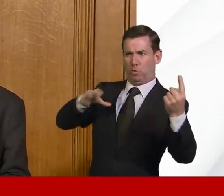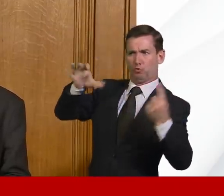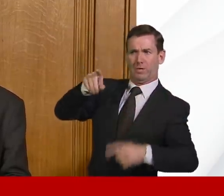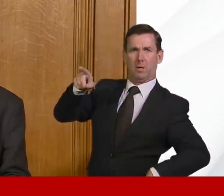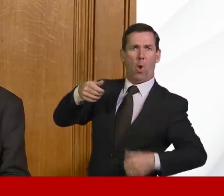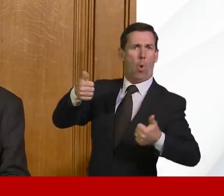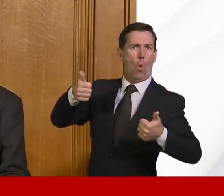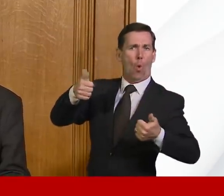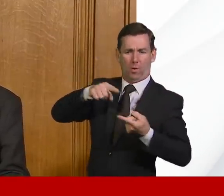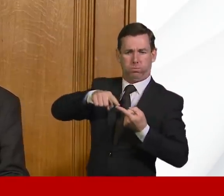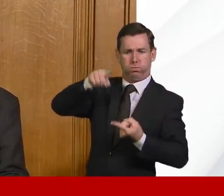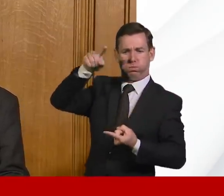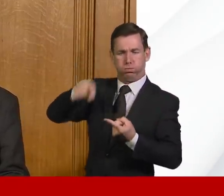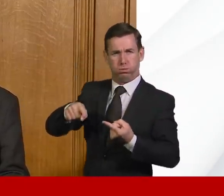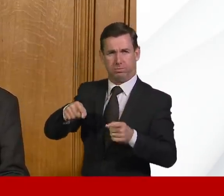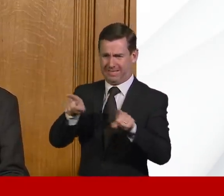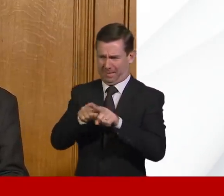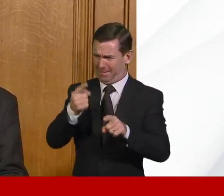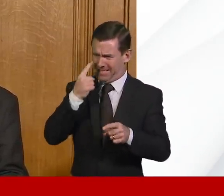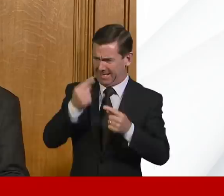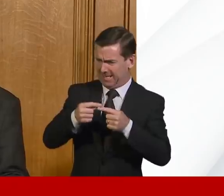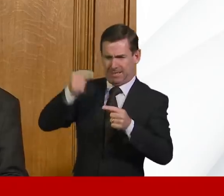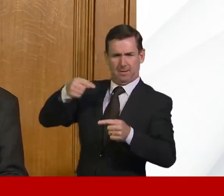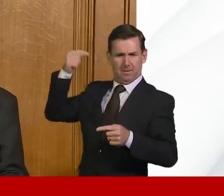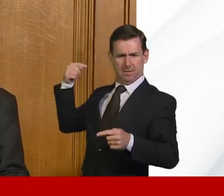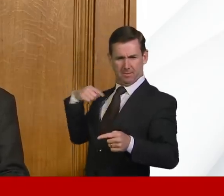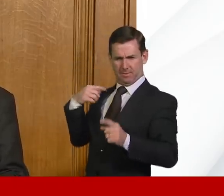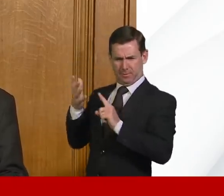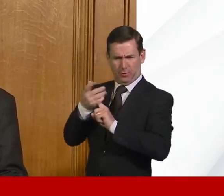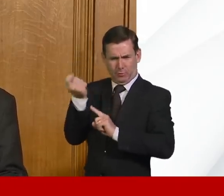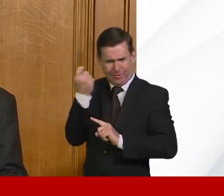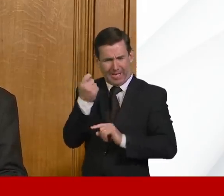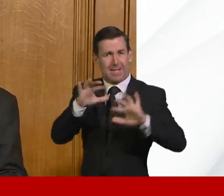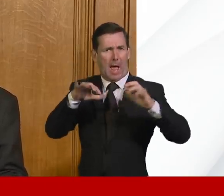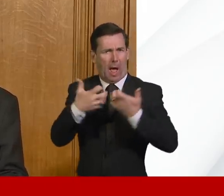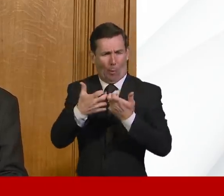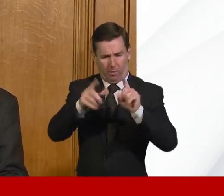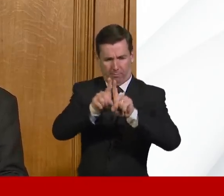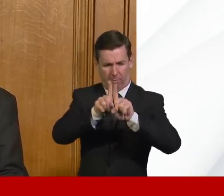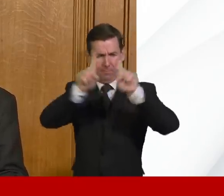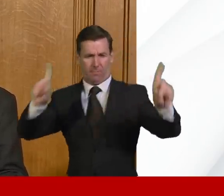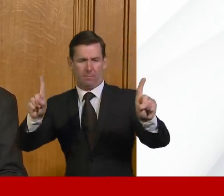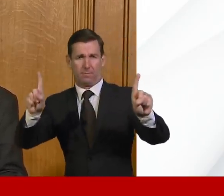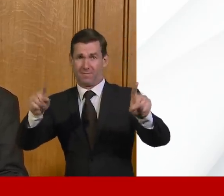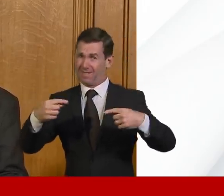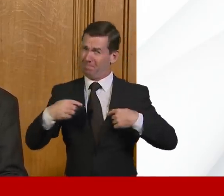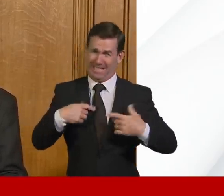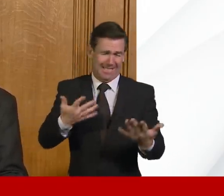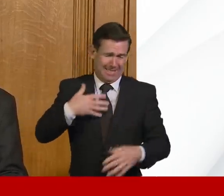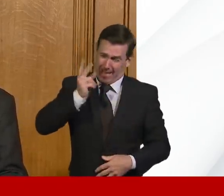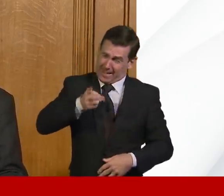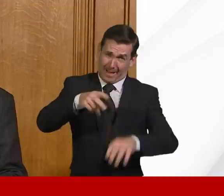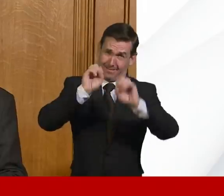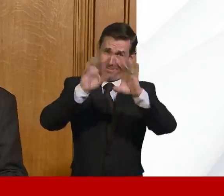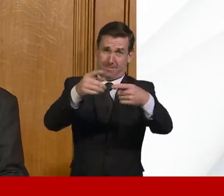seen in previous epidemics that it is a successful measure. So I cannot emphasize enough to everybody watching today that you